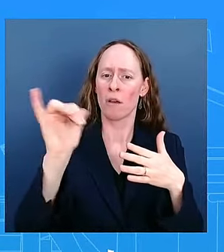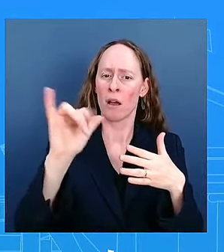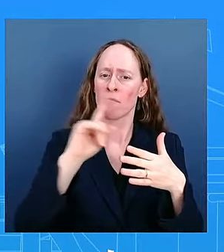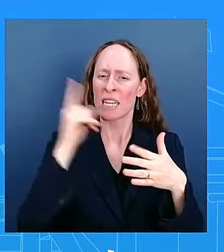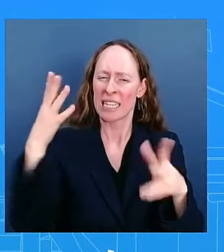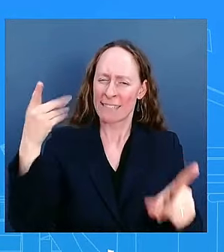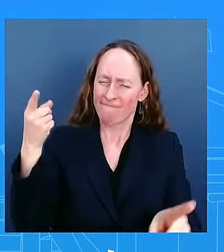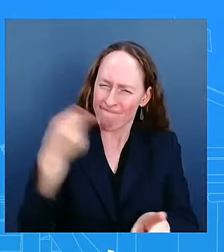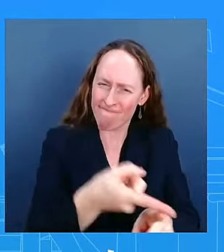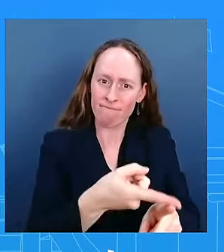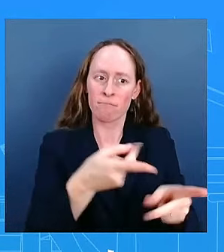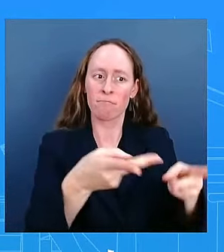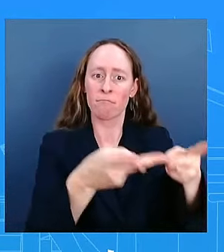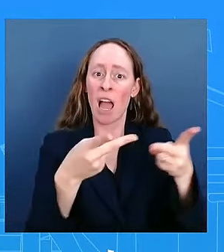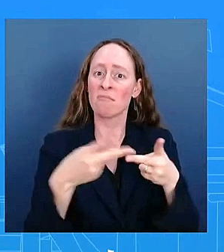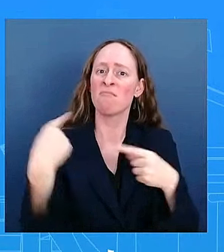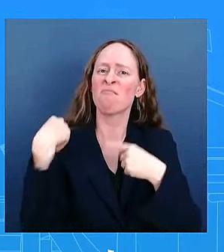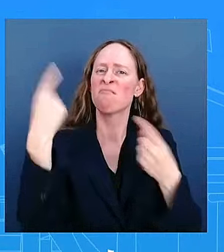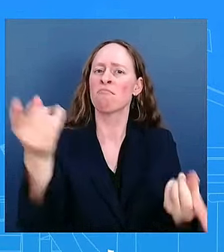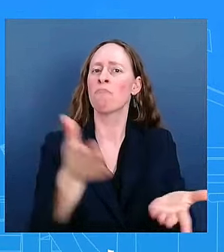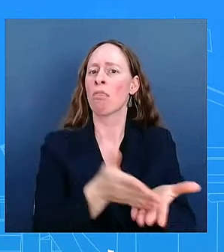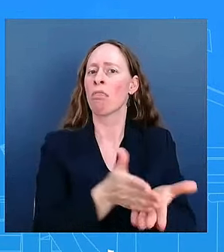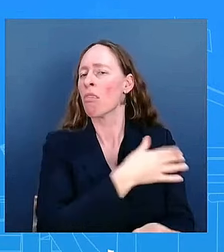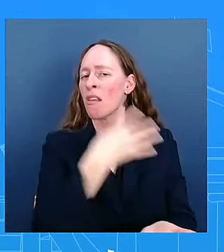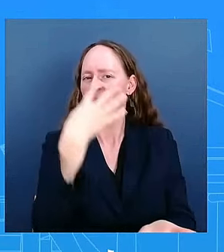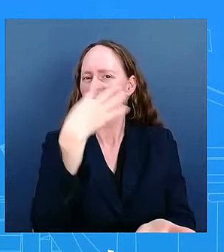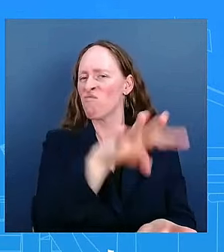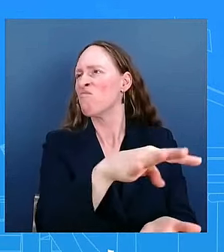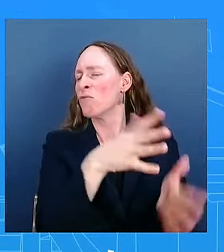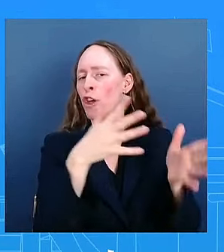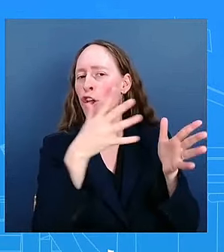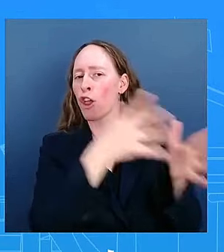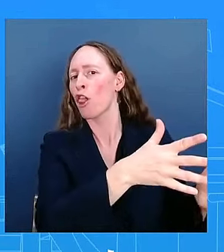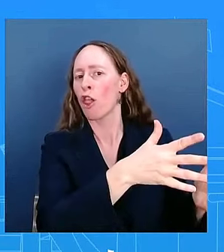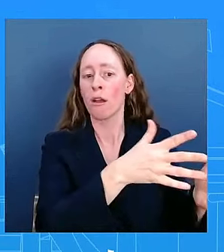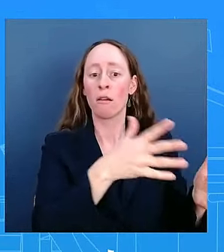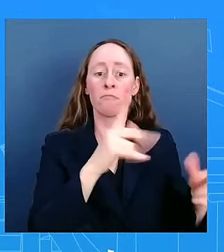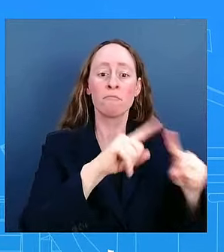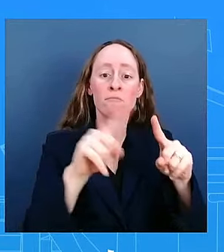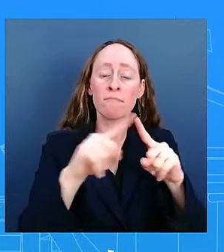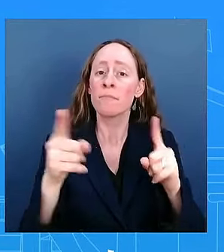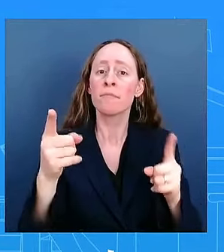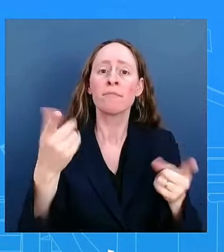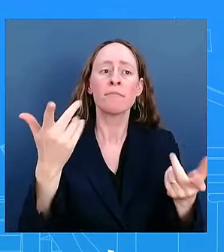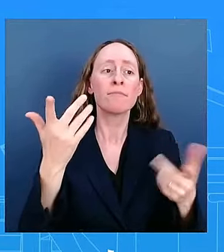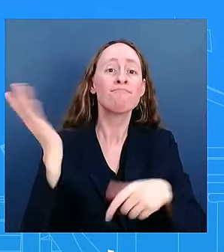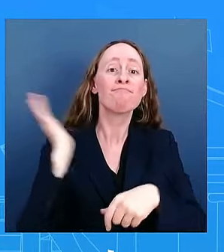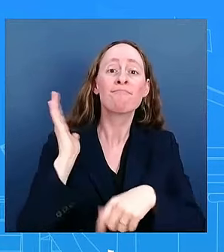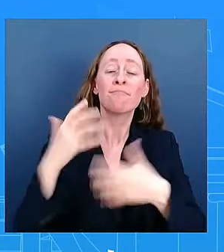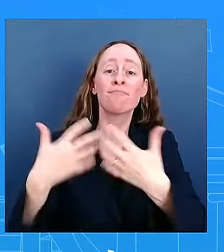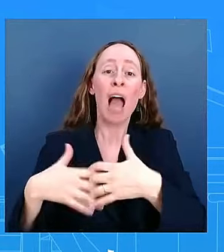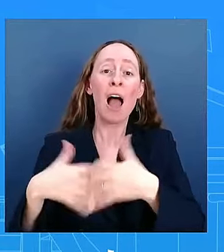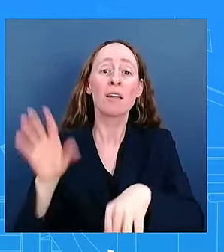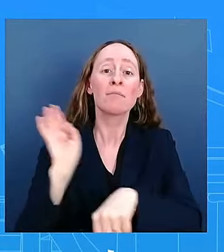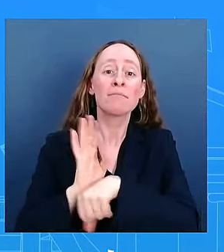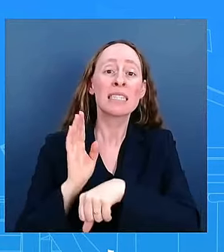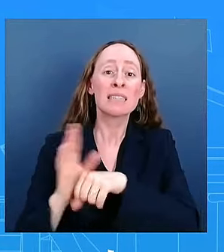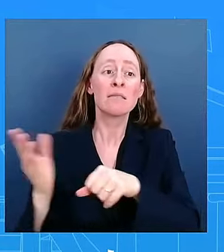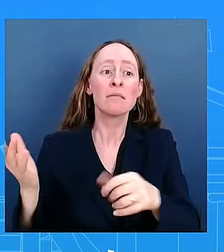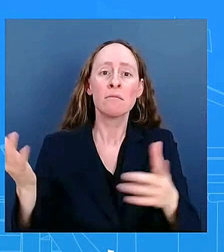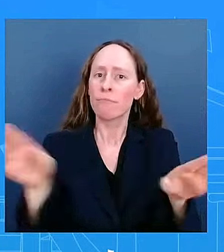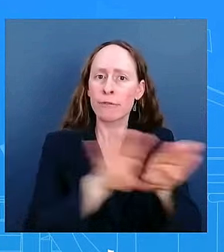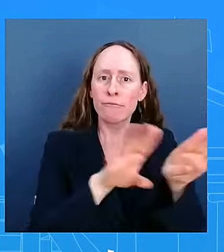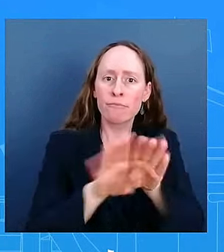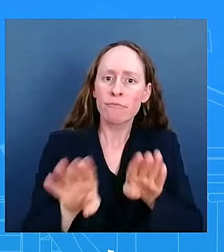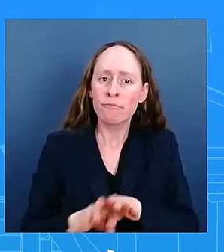out by the loss of factories by the loss of manufacturing jobs and these places are just as likely in fact i believe more likely to be